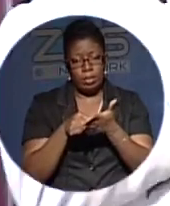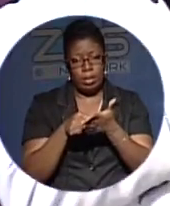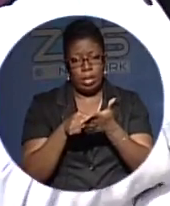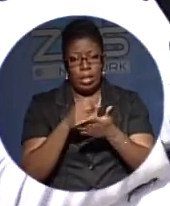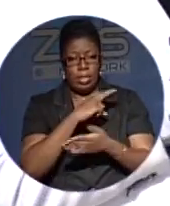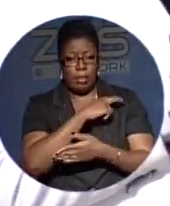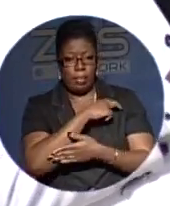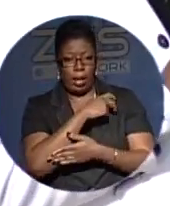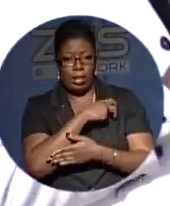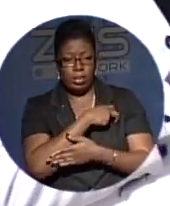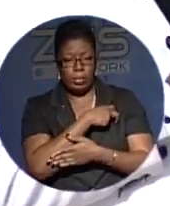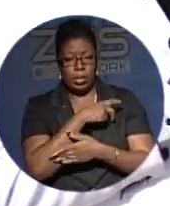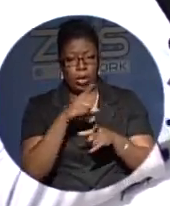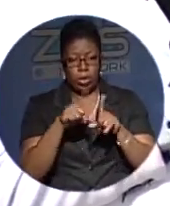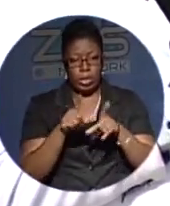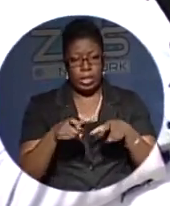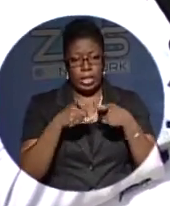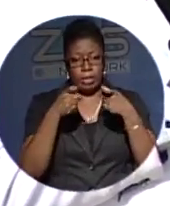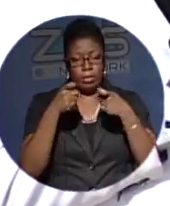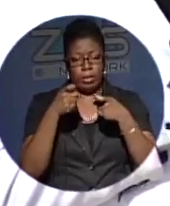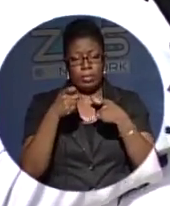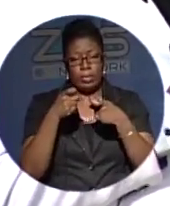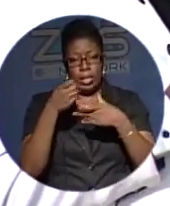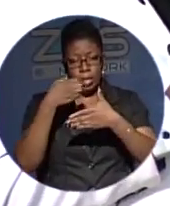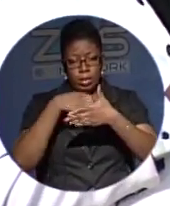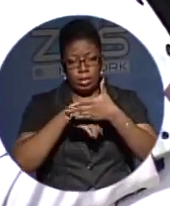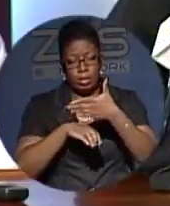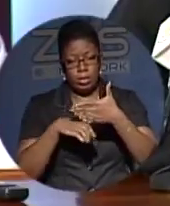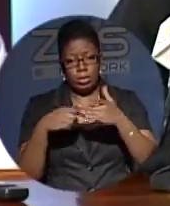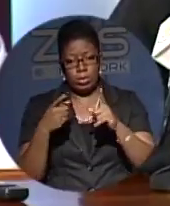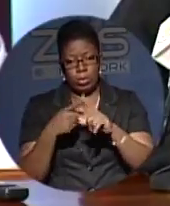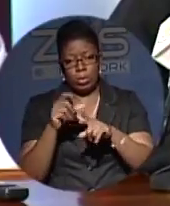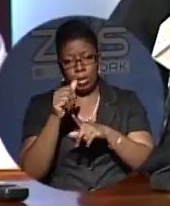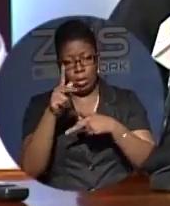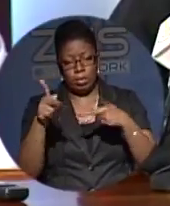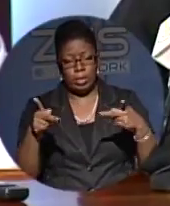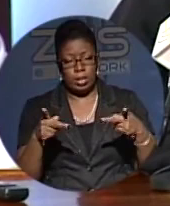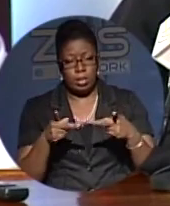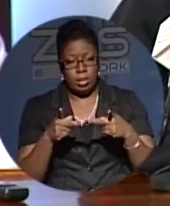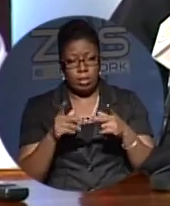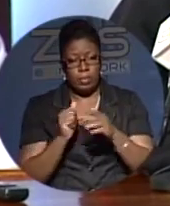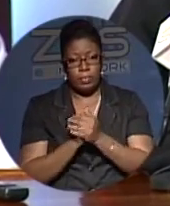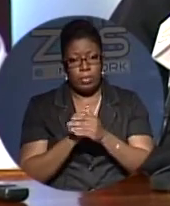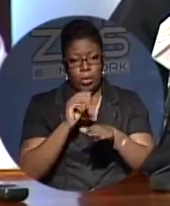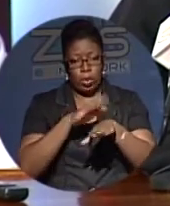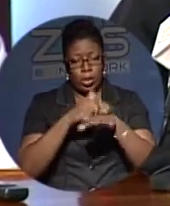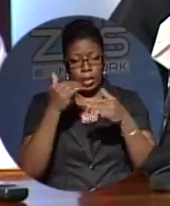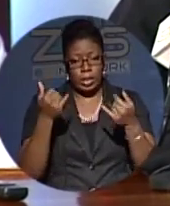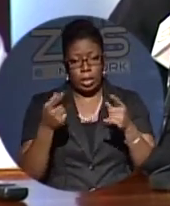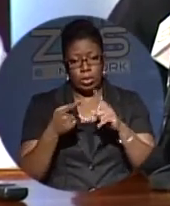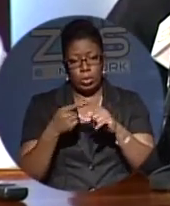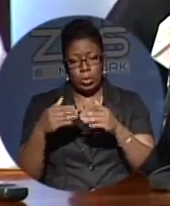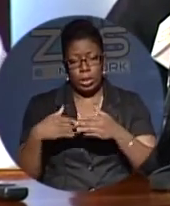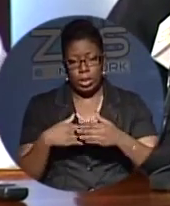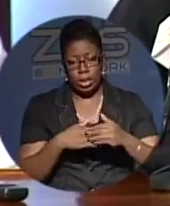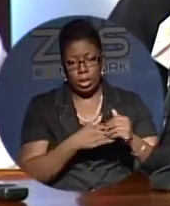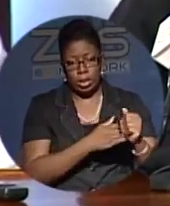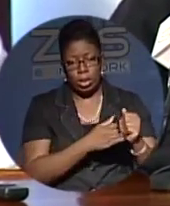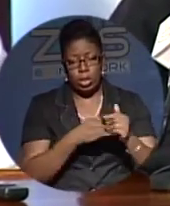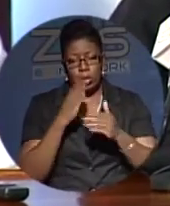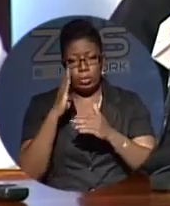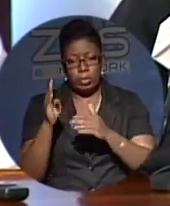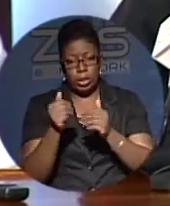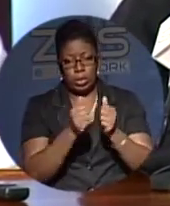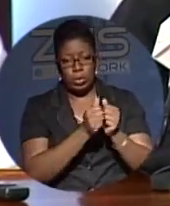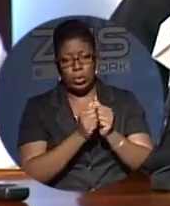badge and pin, which will grant him official access to nations. We're calling now to the church, to the leader, to be together,